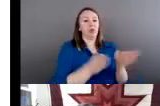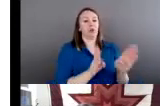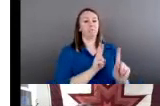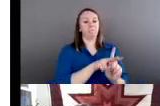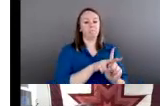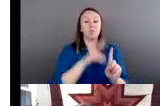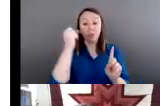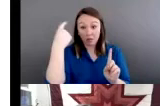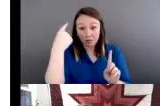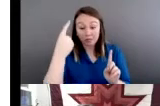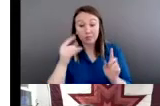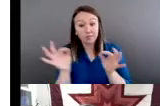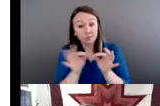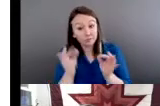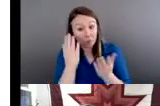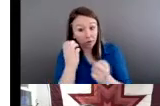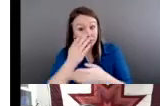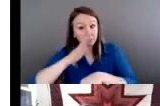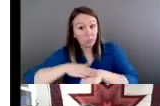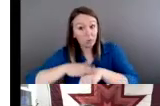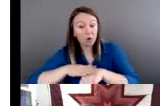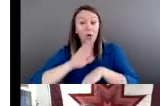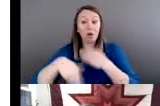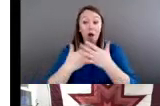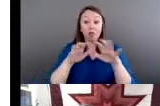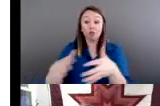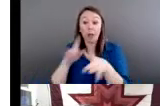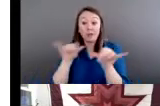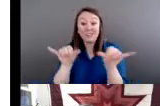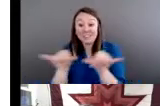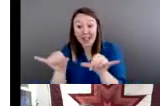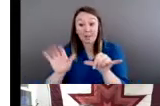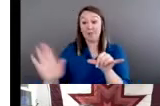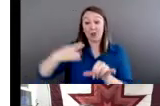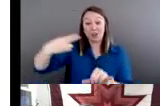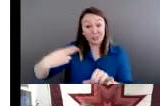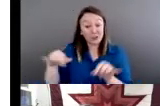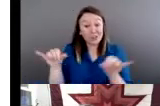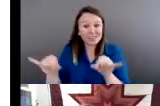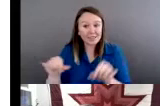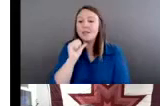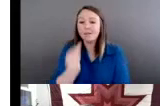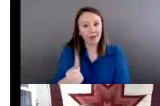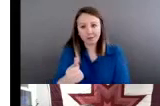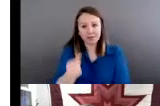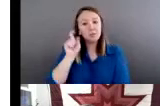not all the histories are the same, and we need to be mindful of that as we understand this problem.